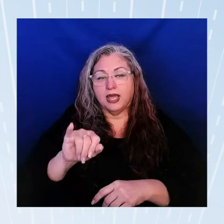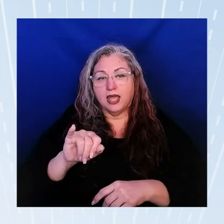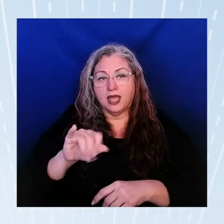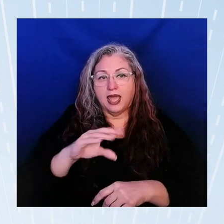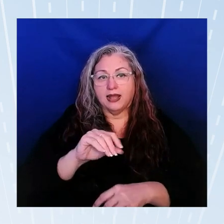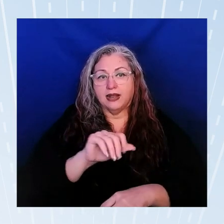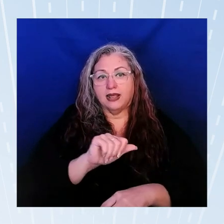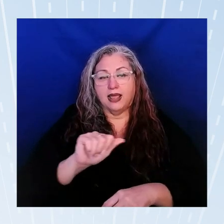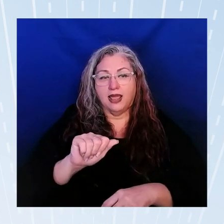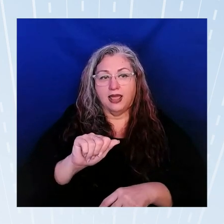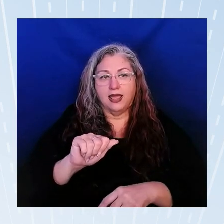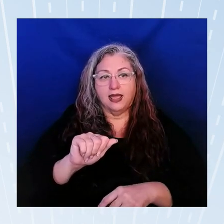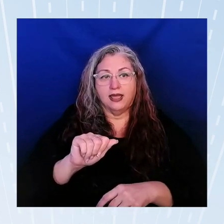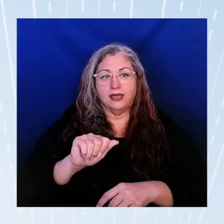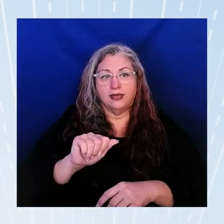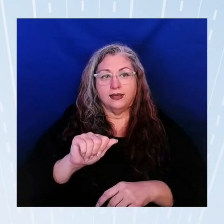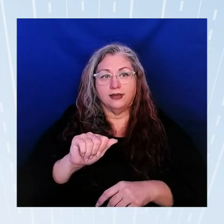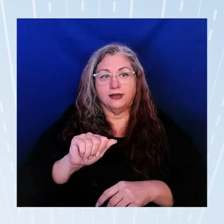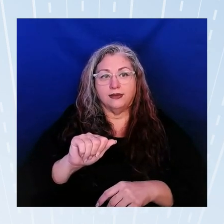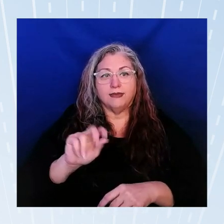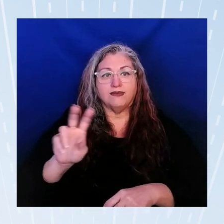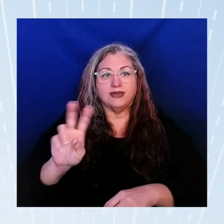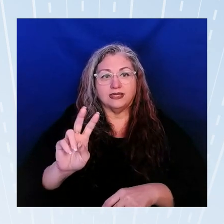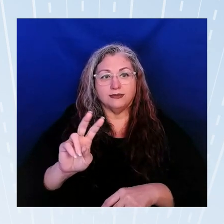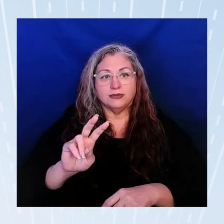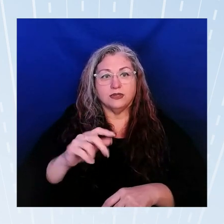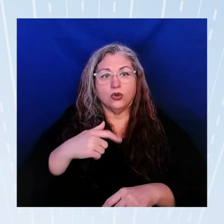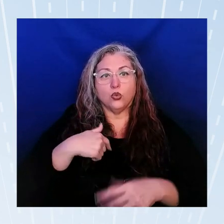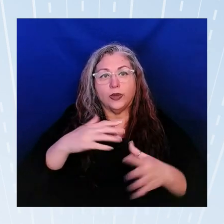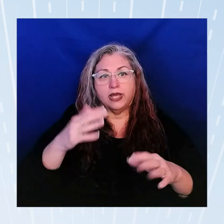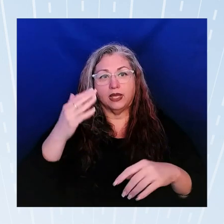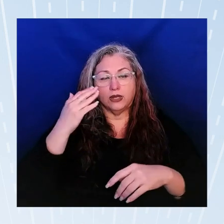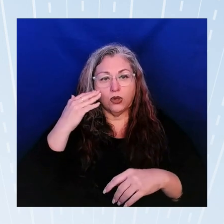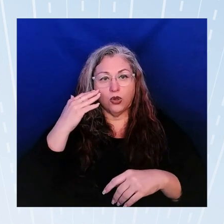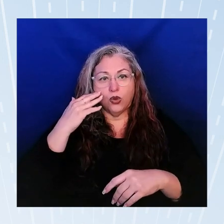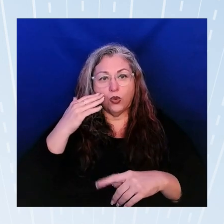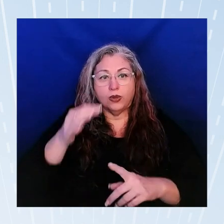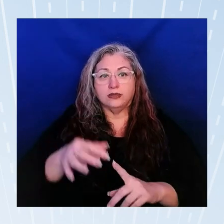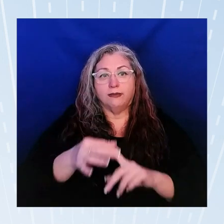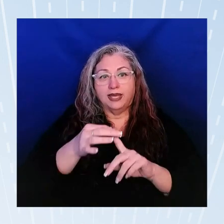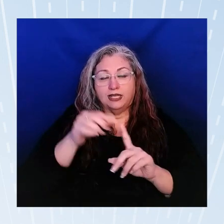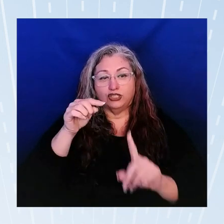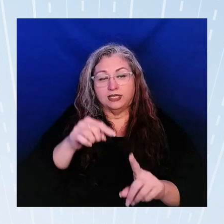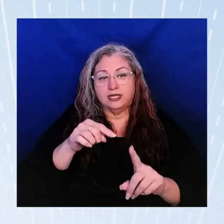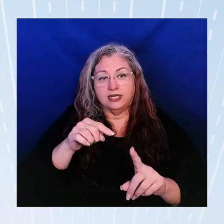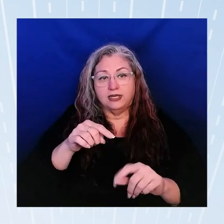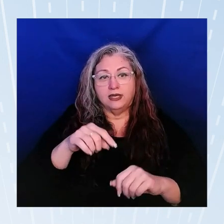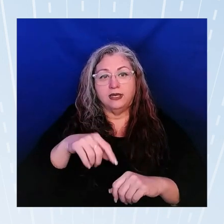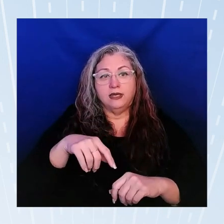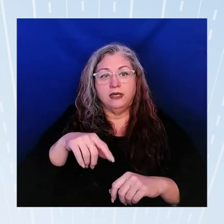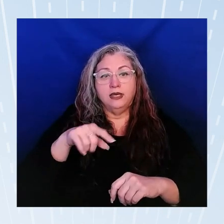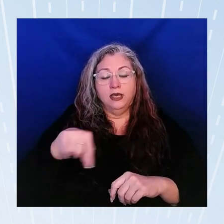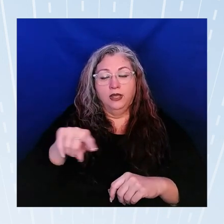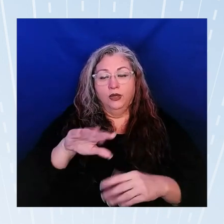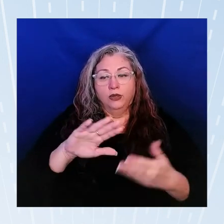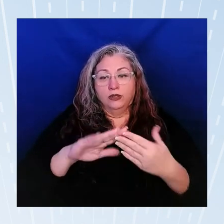victims we know that particularly in those communities